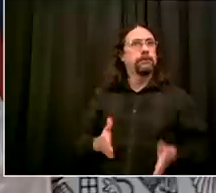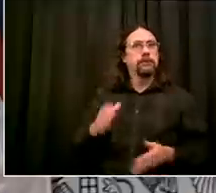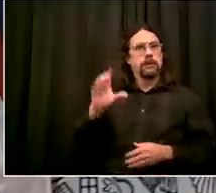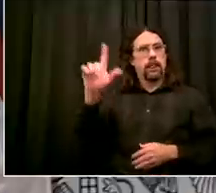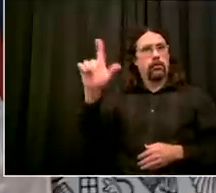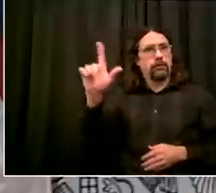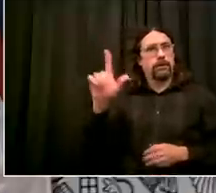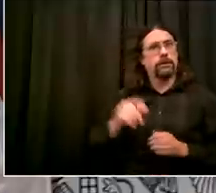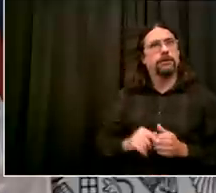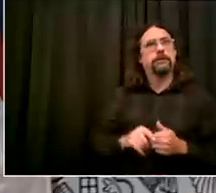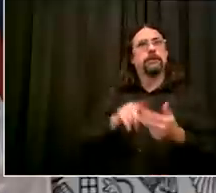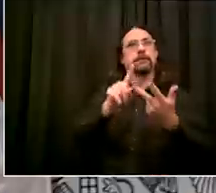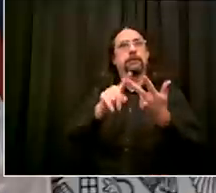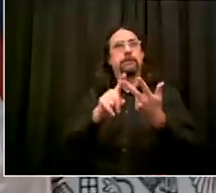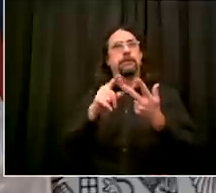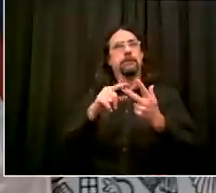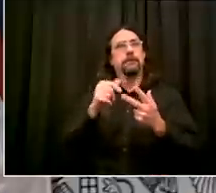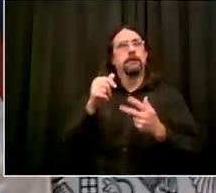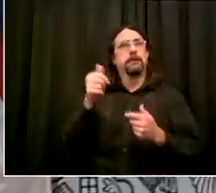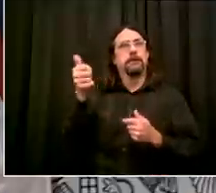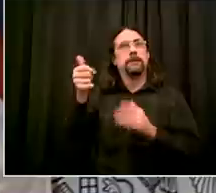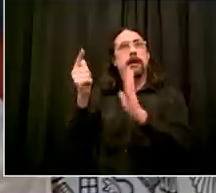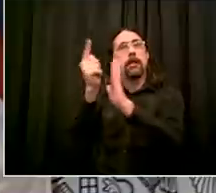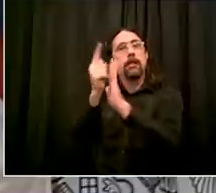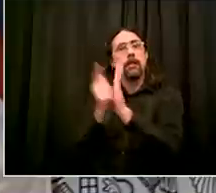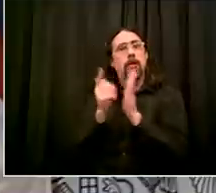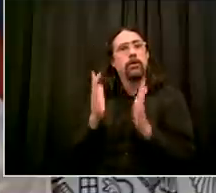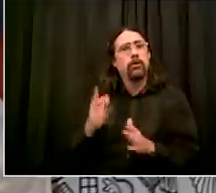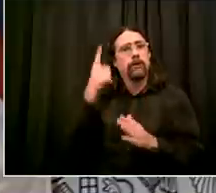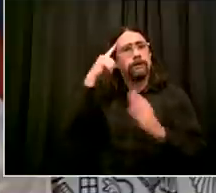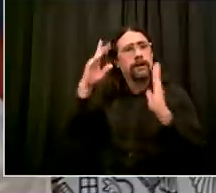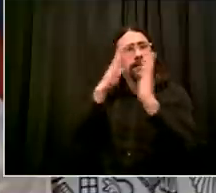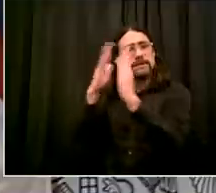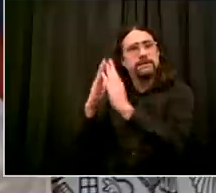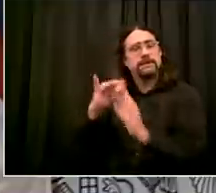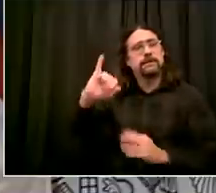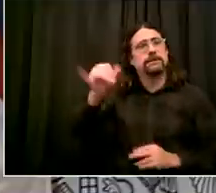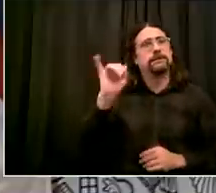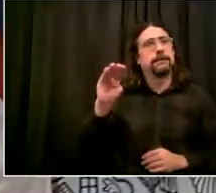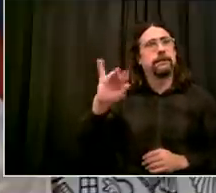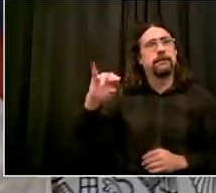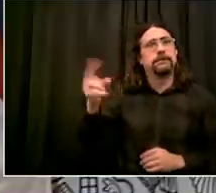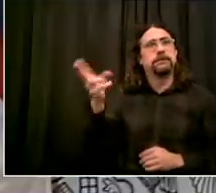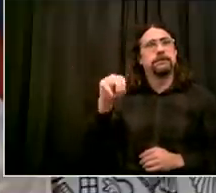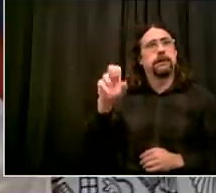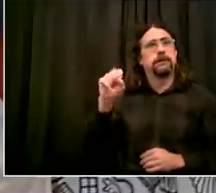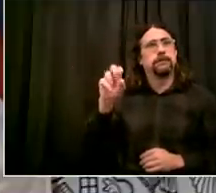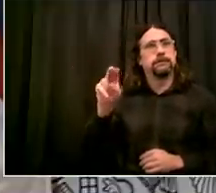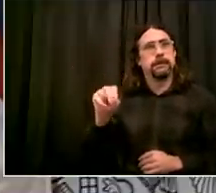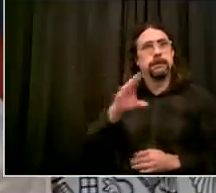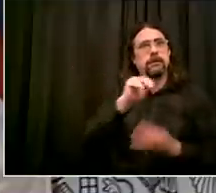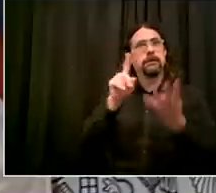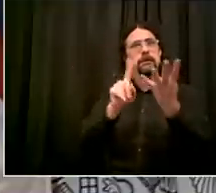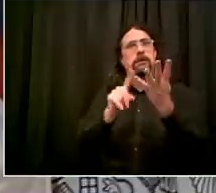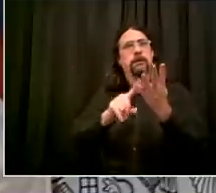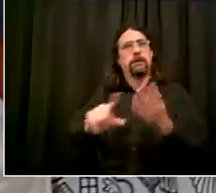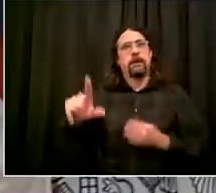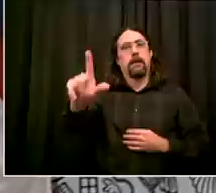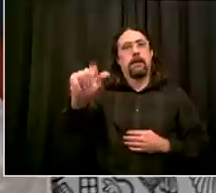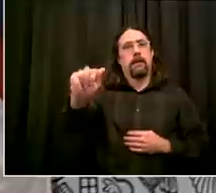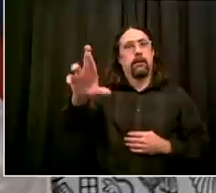NYC Laura Wood, Senior Advisor Dr. Jay Varma, and the Executive Director of the Test and Trace Corps Dr. Ted Long.